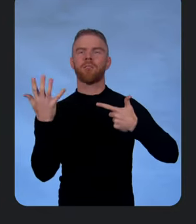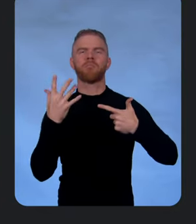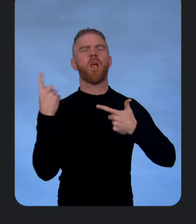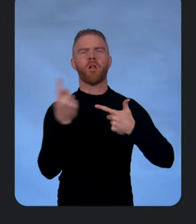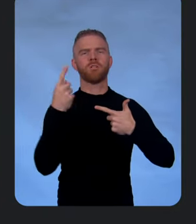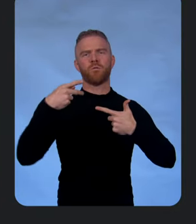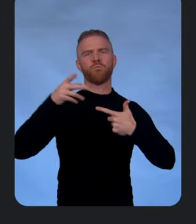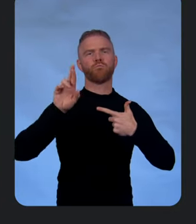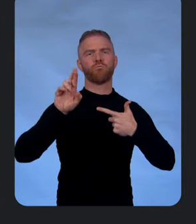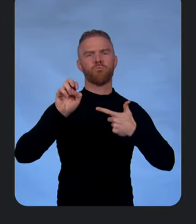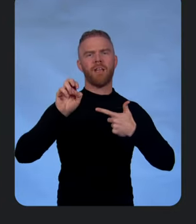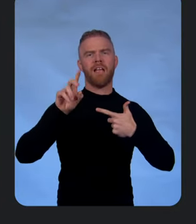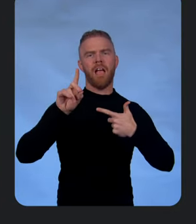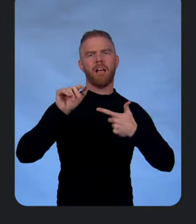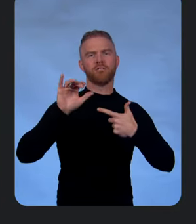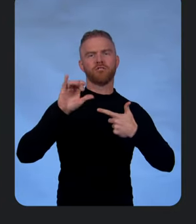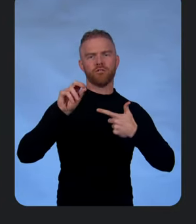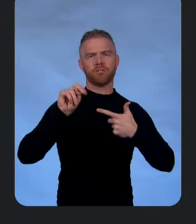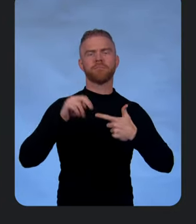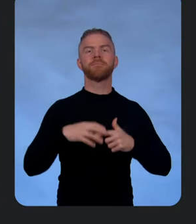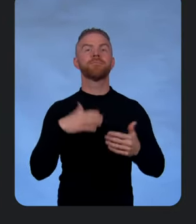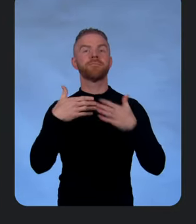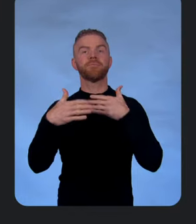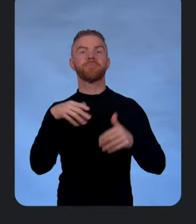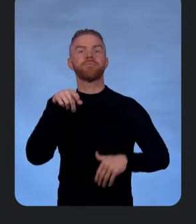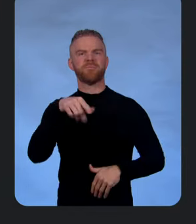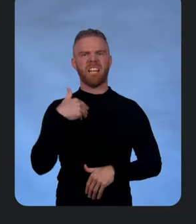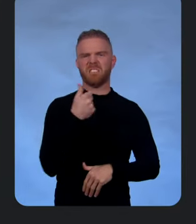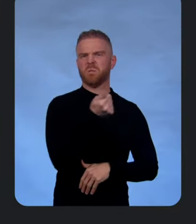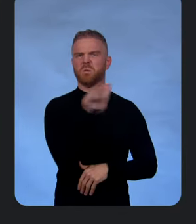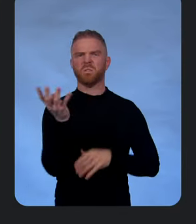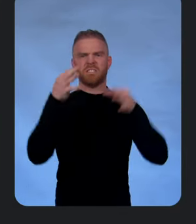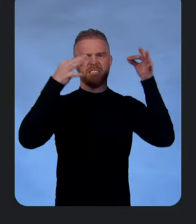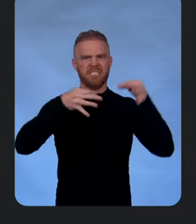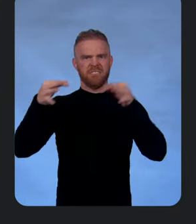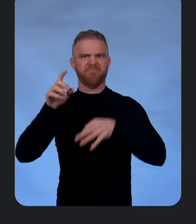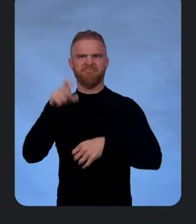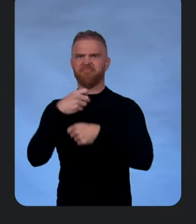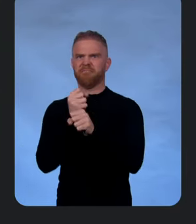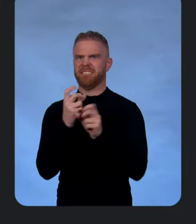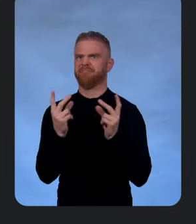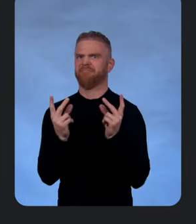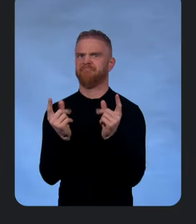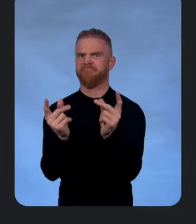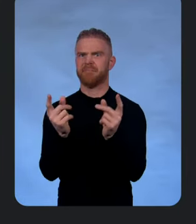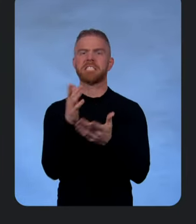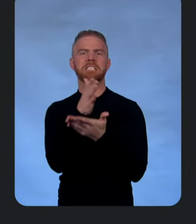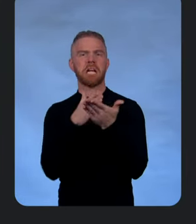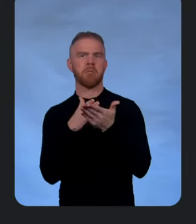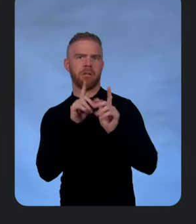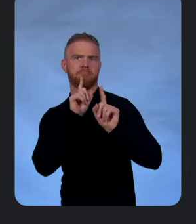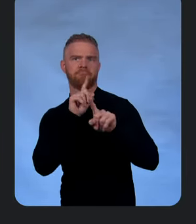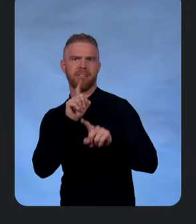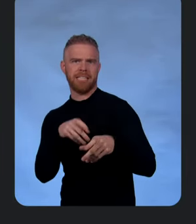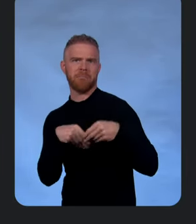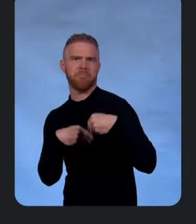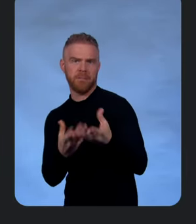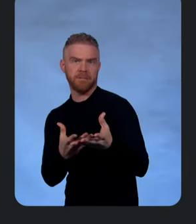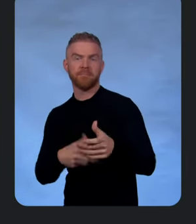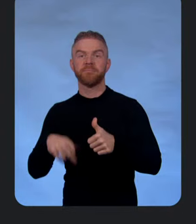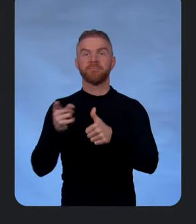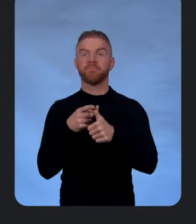start.spring.io. We have a few decisions we need to very quickly make, some answers that we need to provide. First of all, what do we want to name the service?